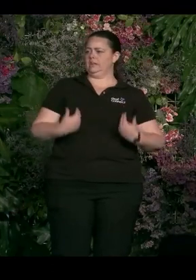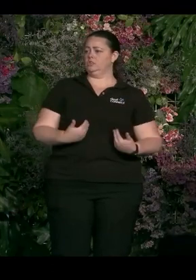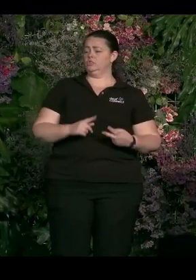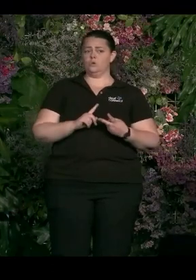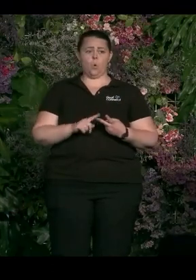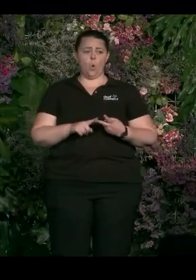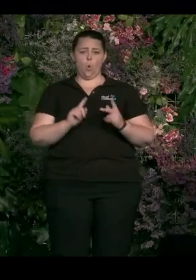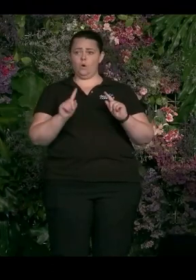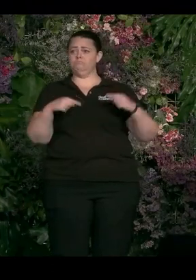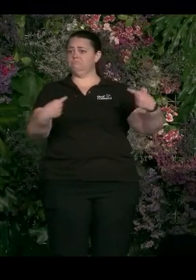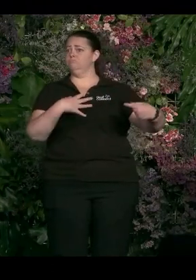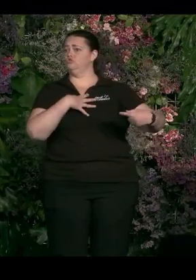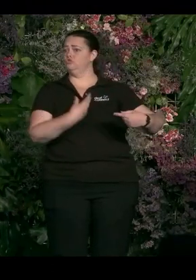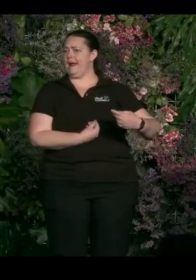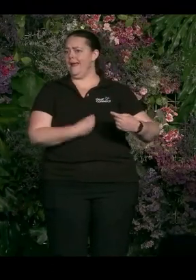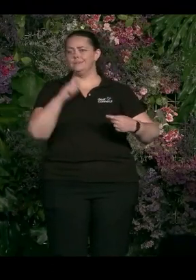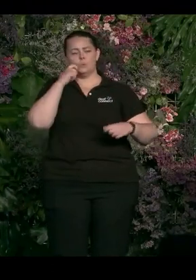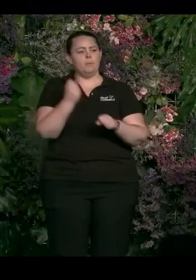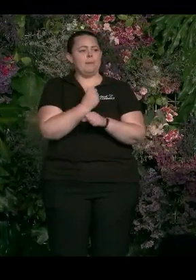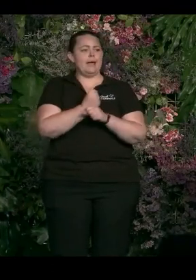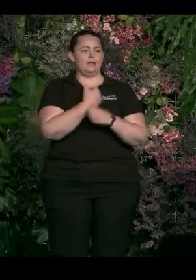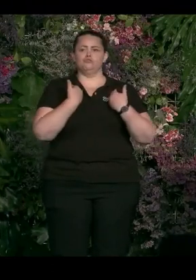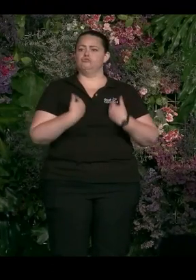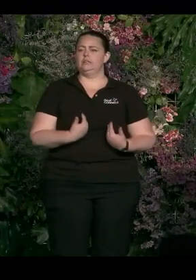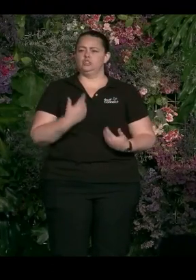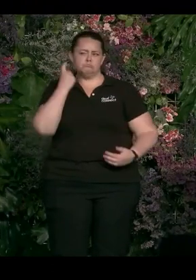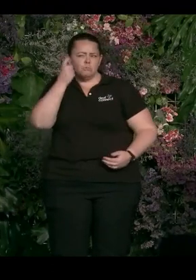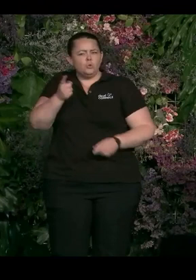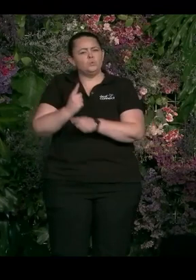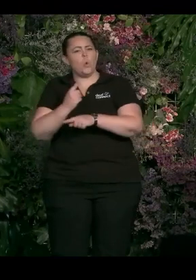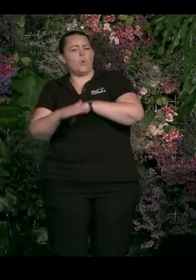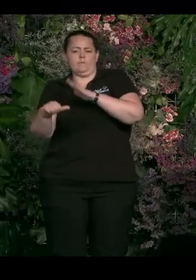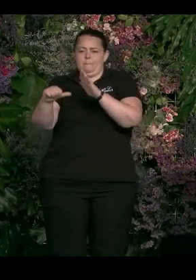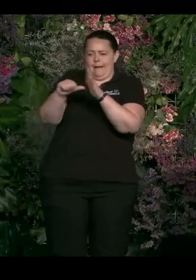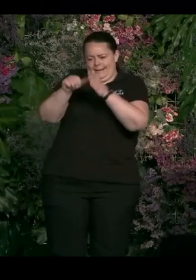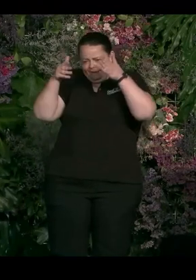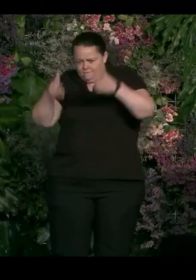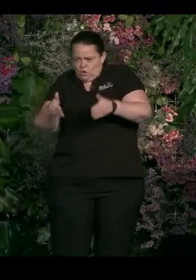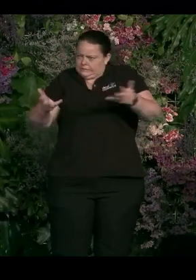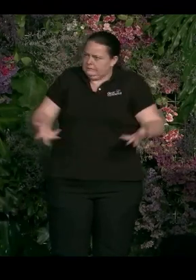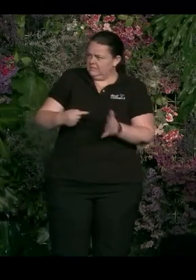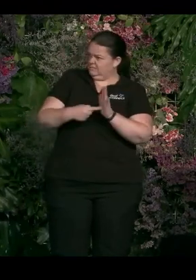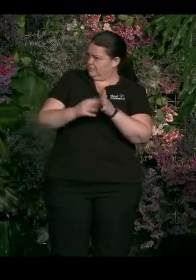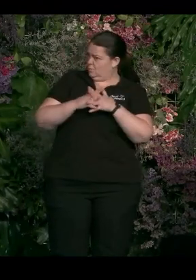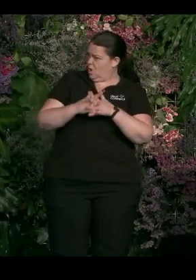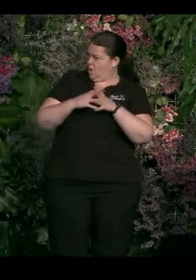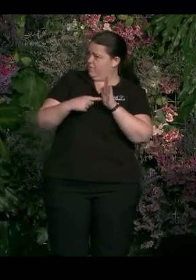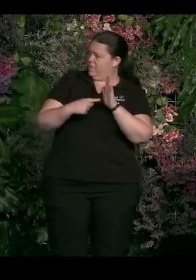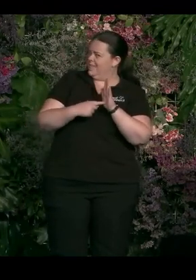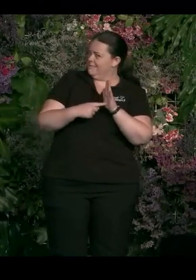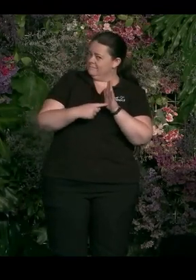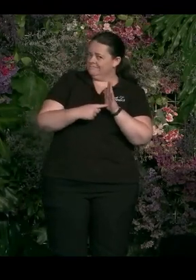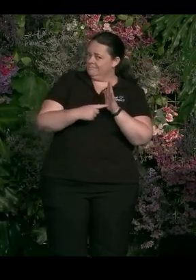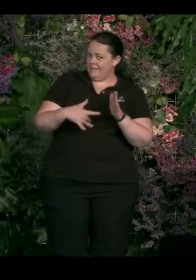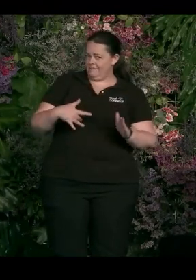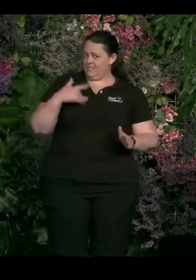that the profit motive or the business case is the argument for change, because it doesn't always lead you to